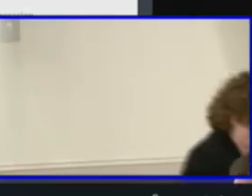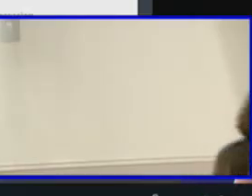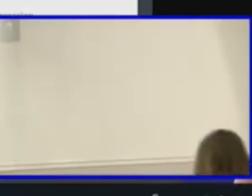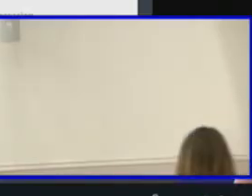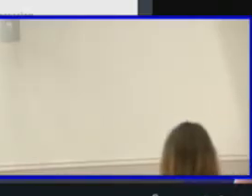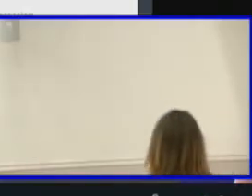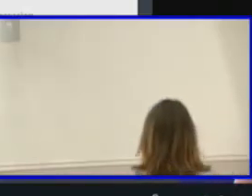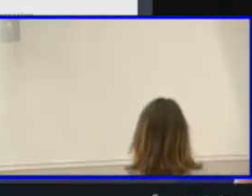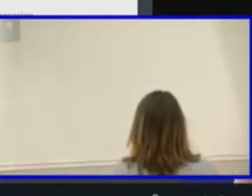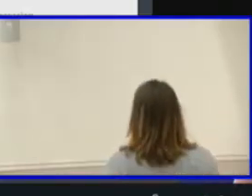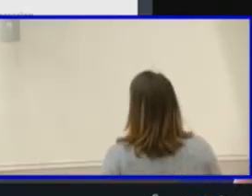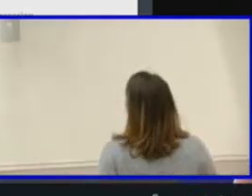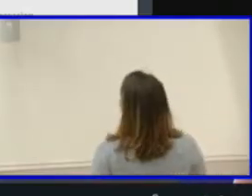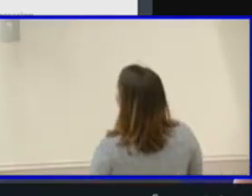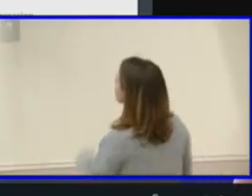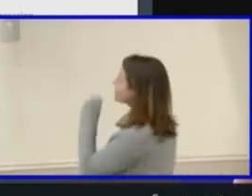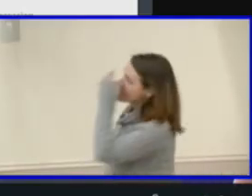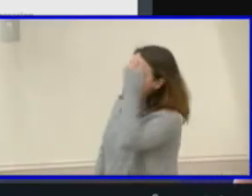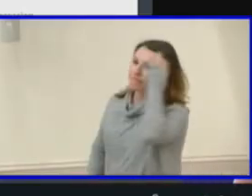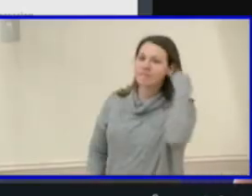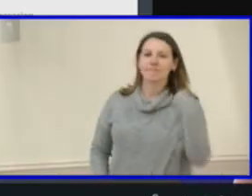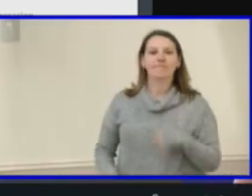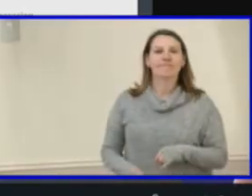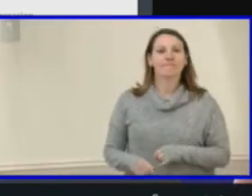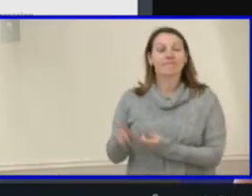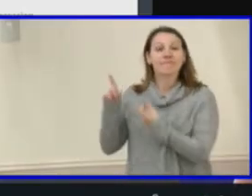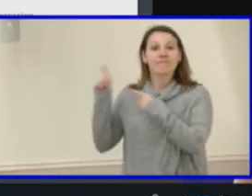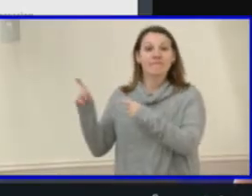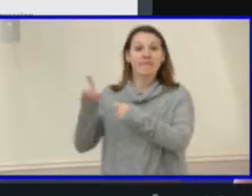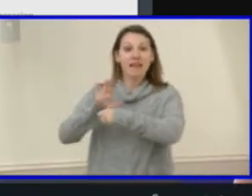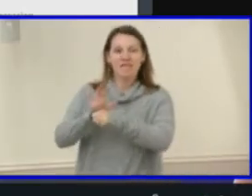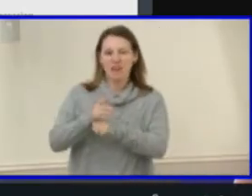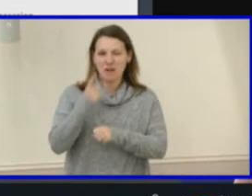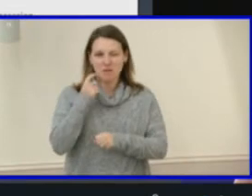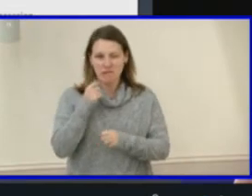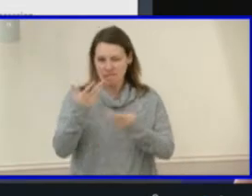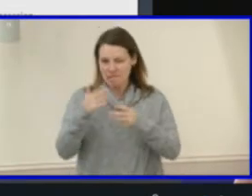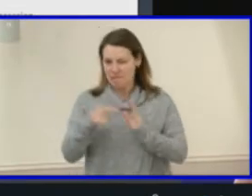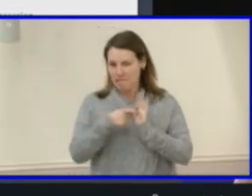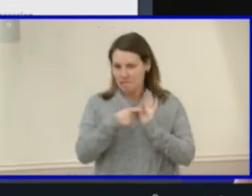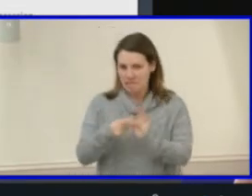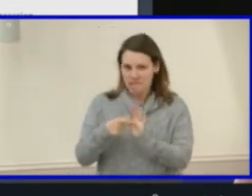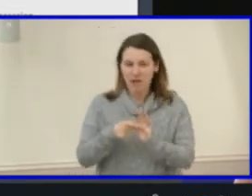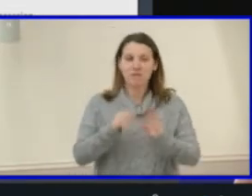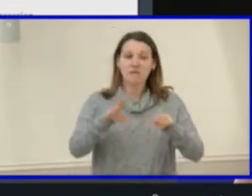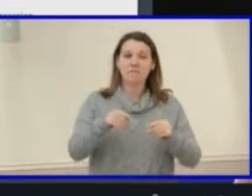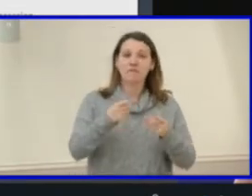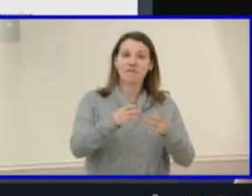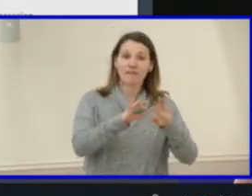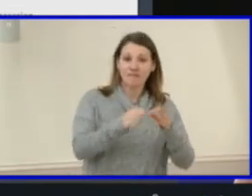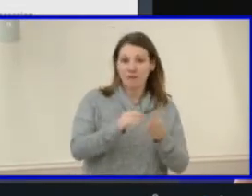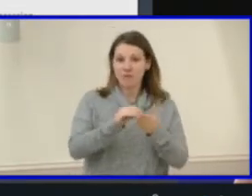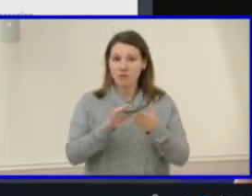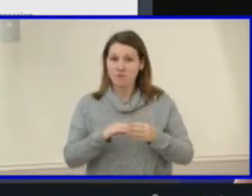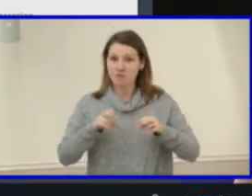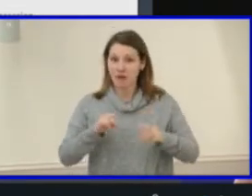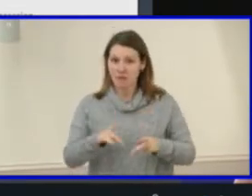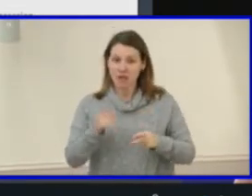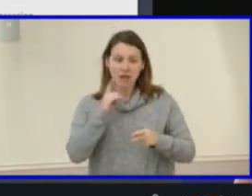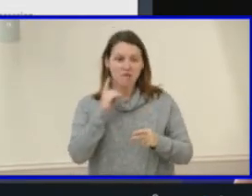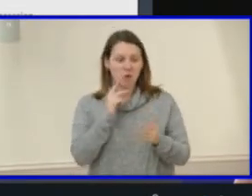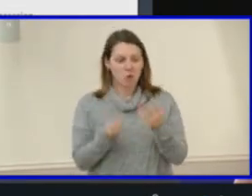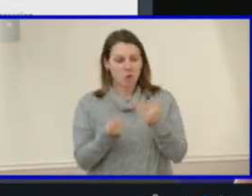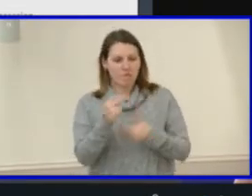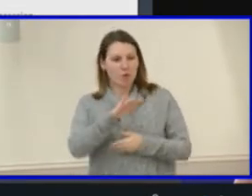As noted in our video, the fully digital planning guide provides students and families with an opportunity to view a list of all courses offered in middle school at